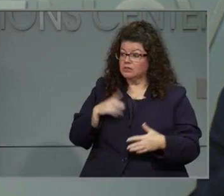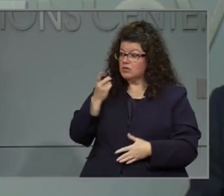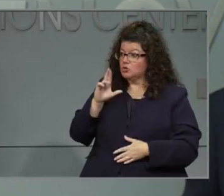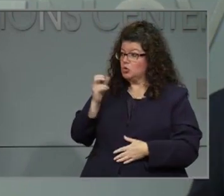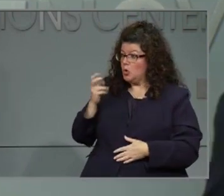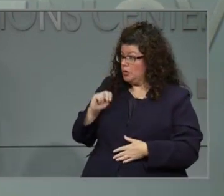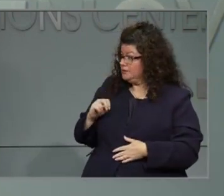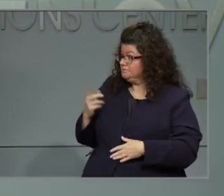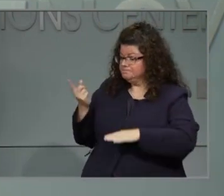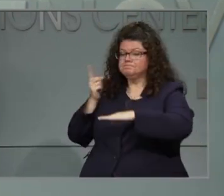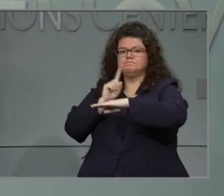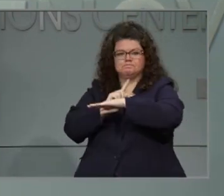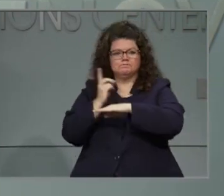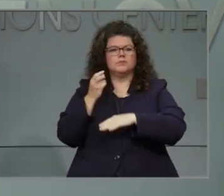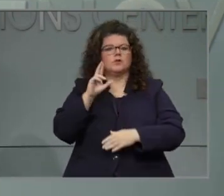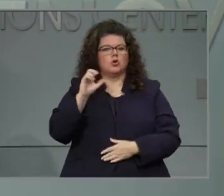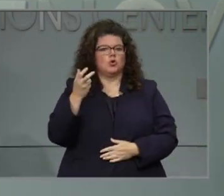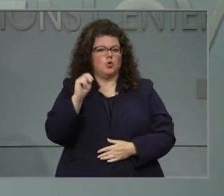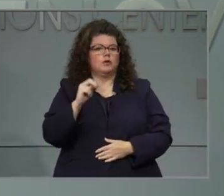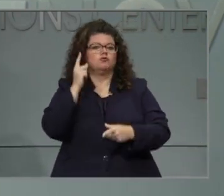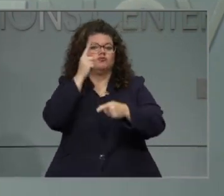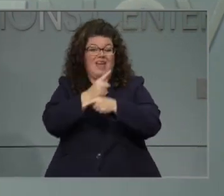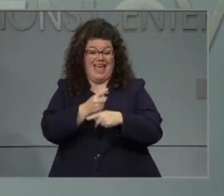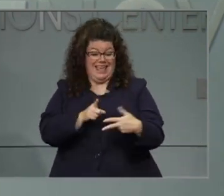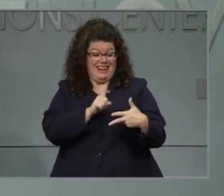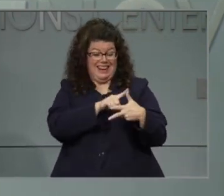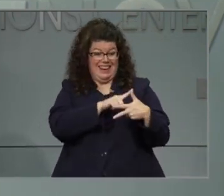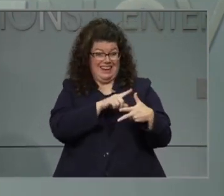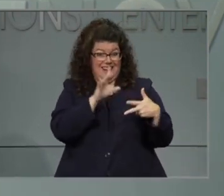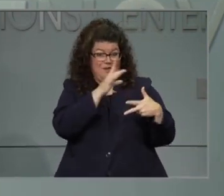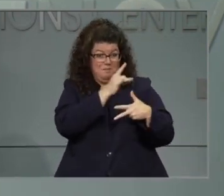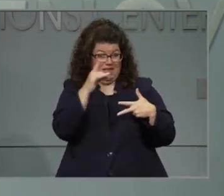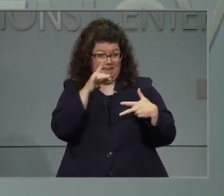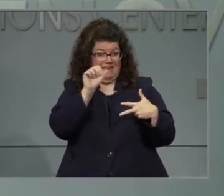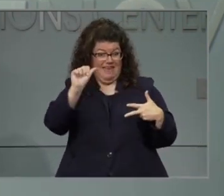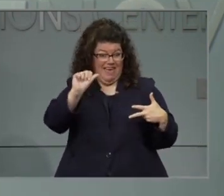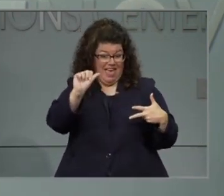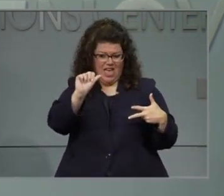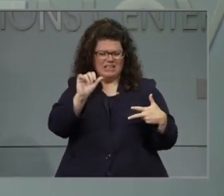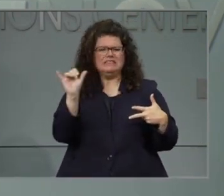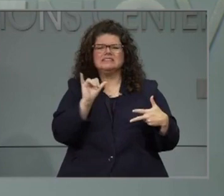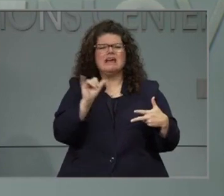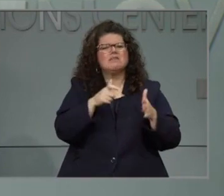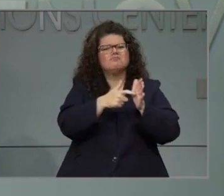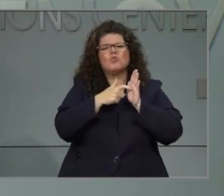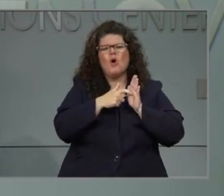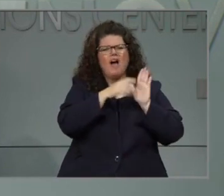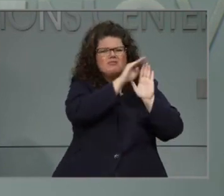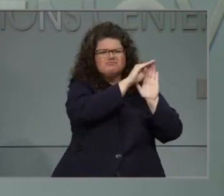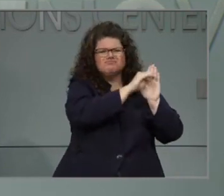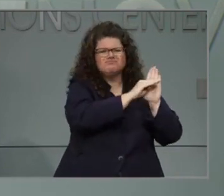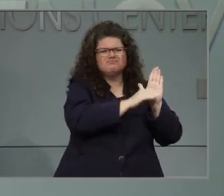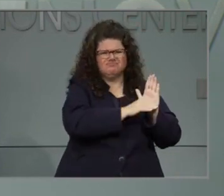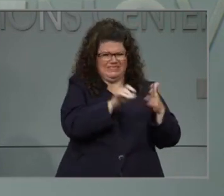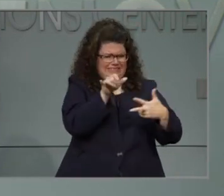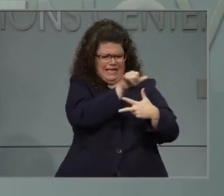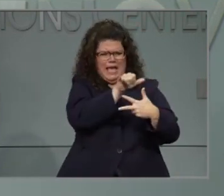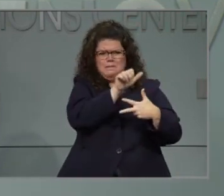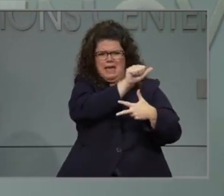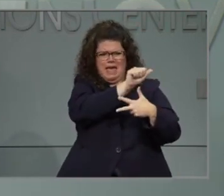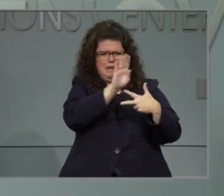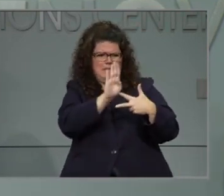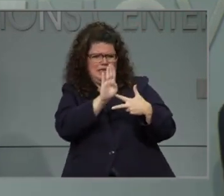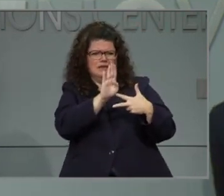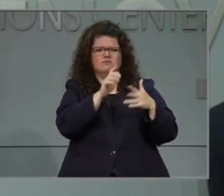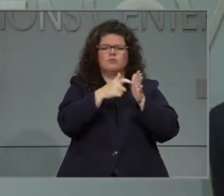That's exactly right. So in option A, again, you have all of the same protocols that we had in option B in terms of face